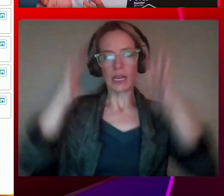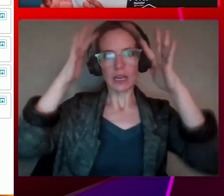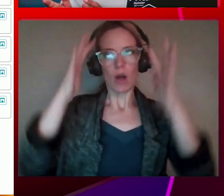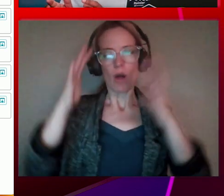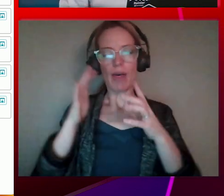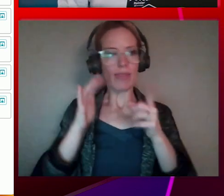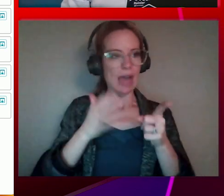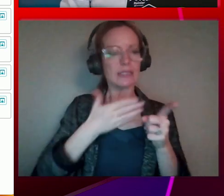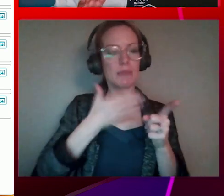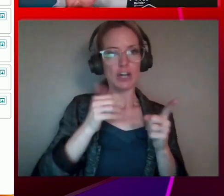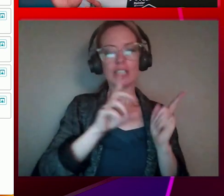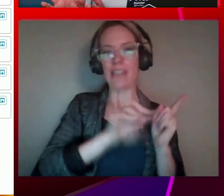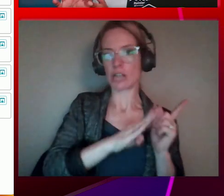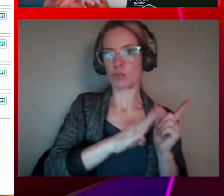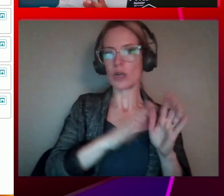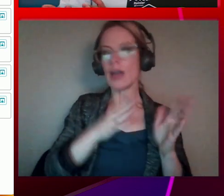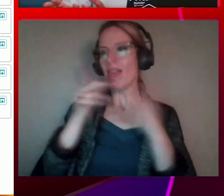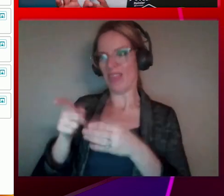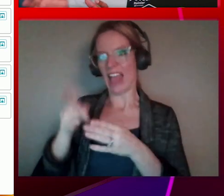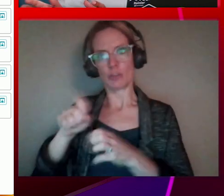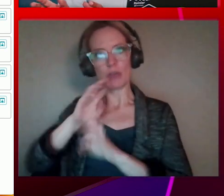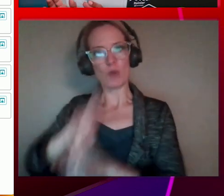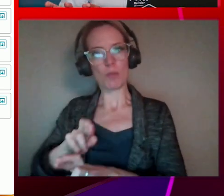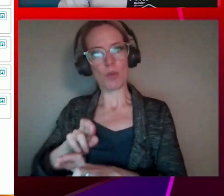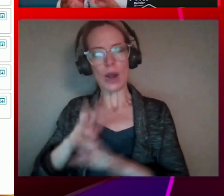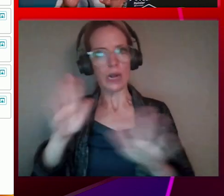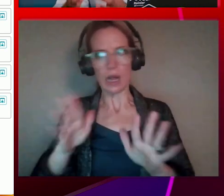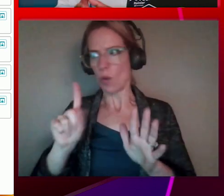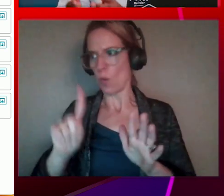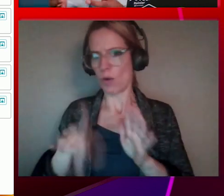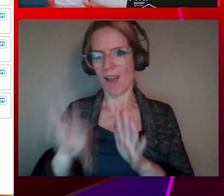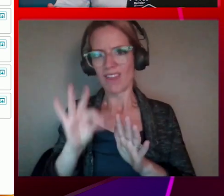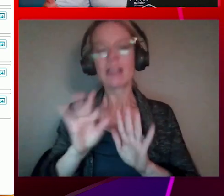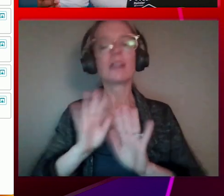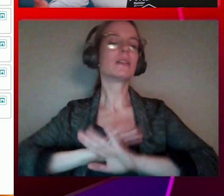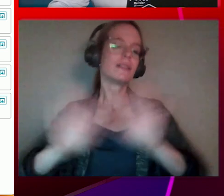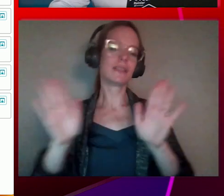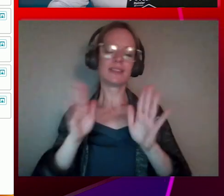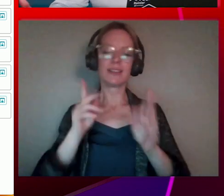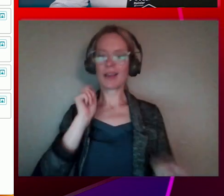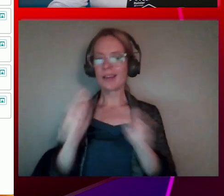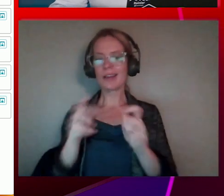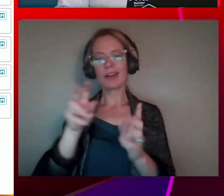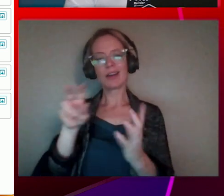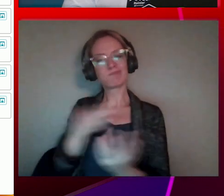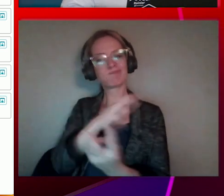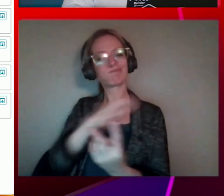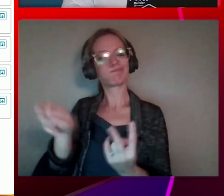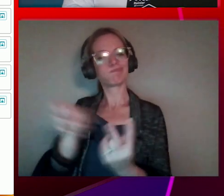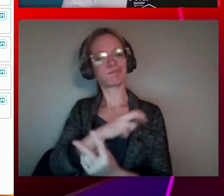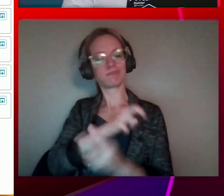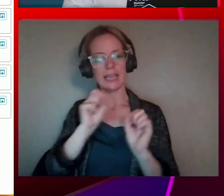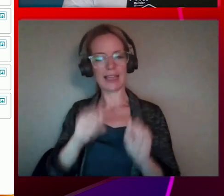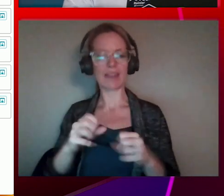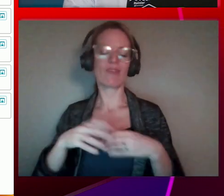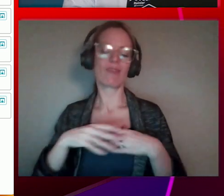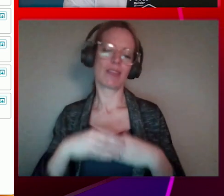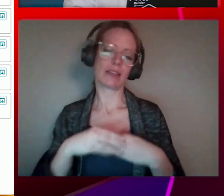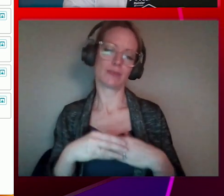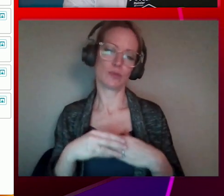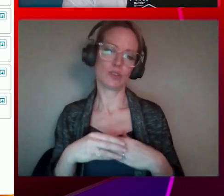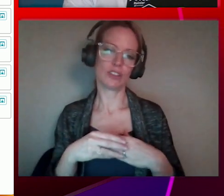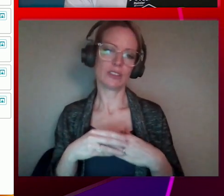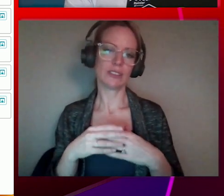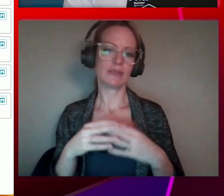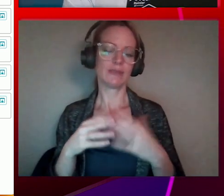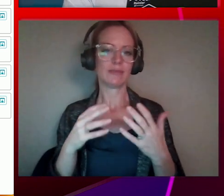sorry, I don't know where it is. Like, you don't have to mess around with all of that. You're giving the flexibility of the choice to the users as to how they